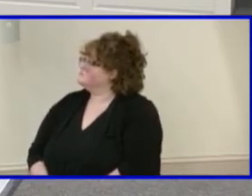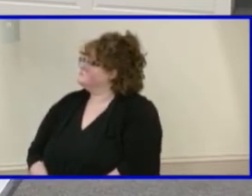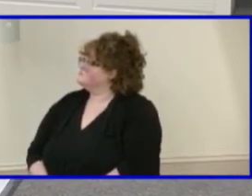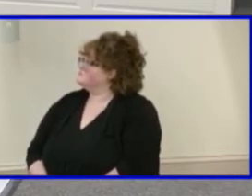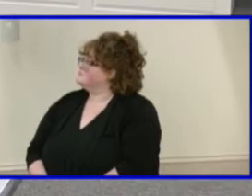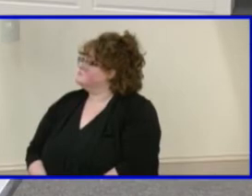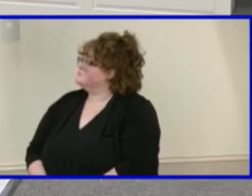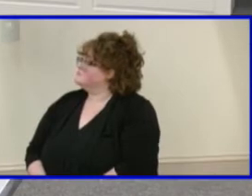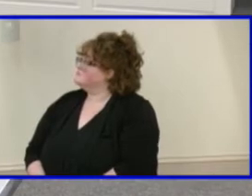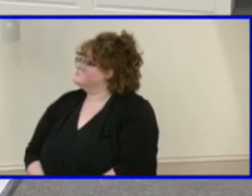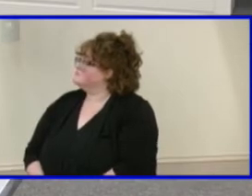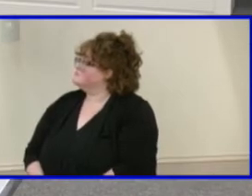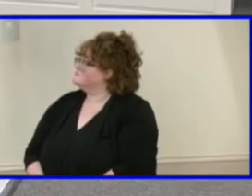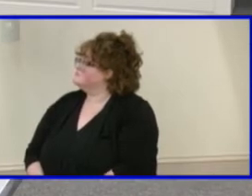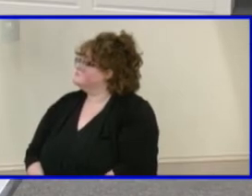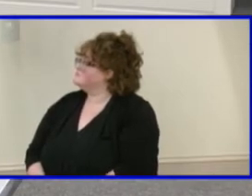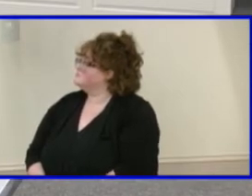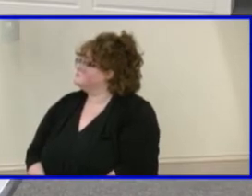I don't know what I'm doing today.